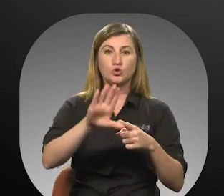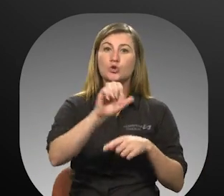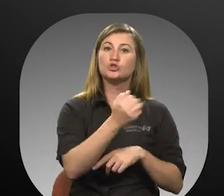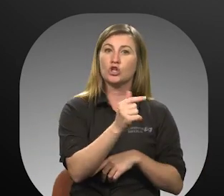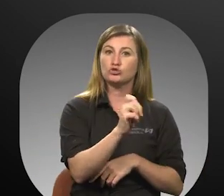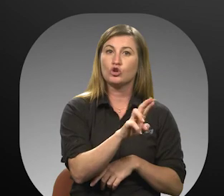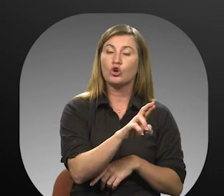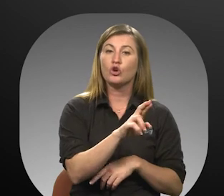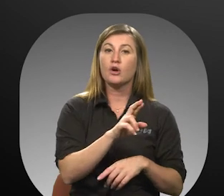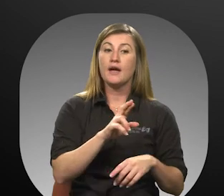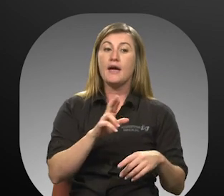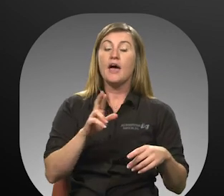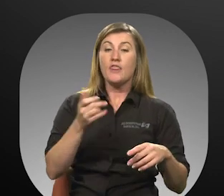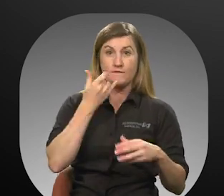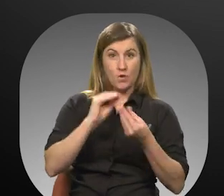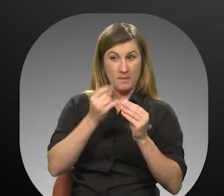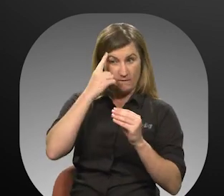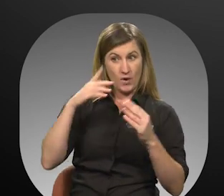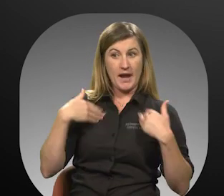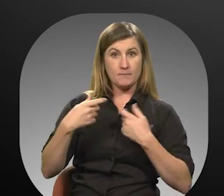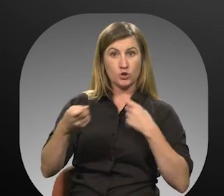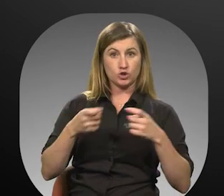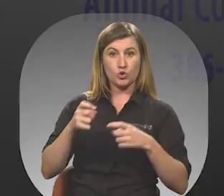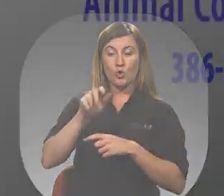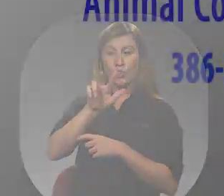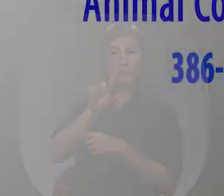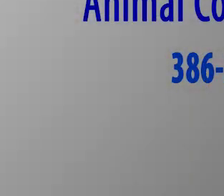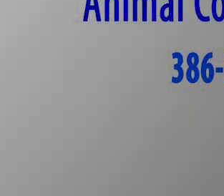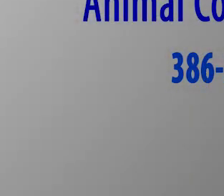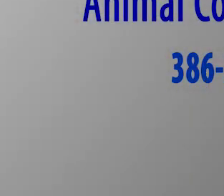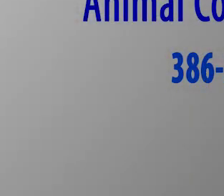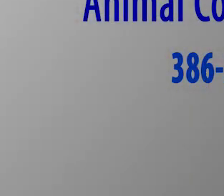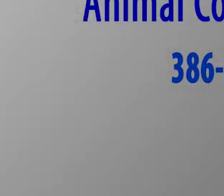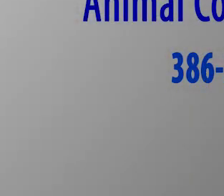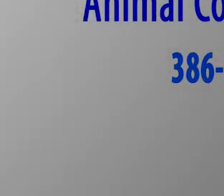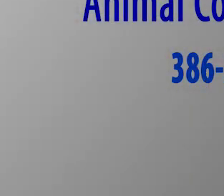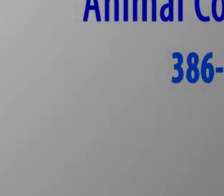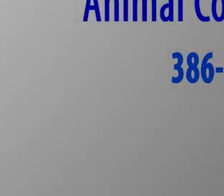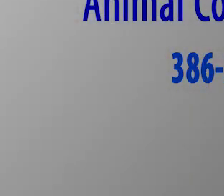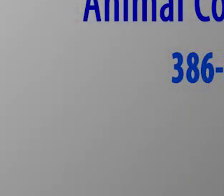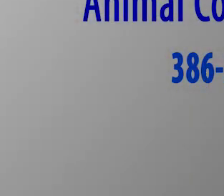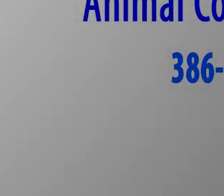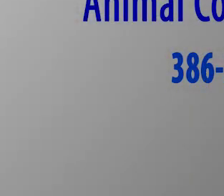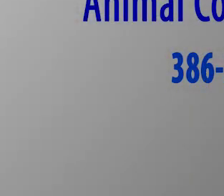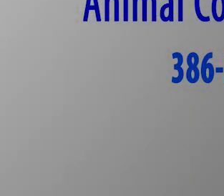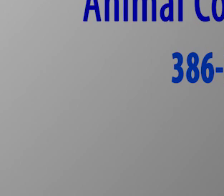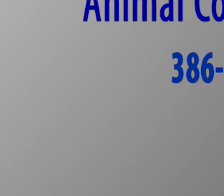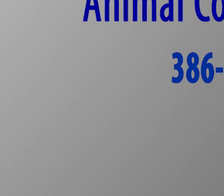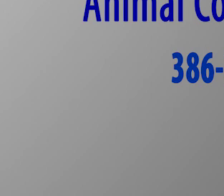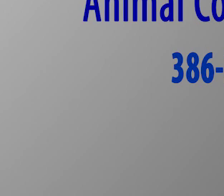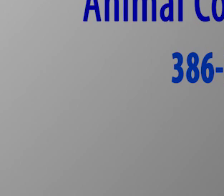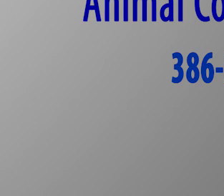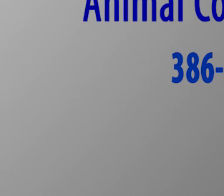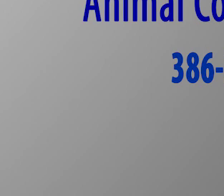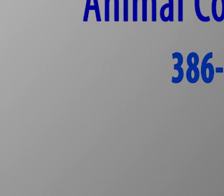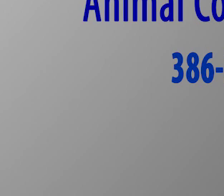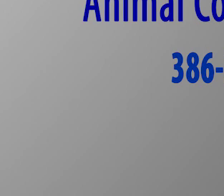The animal control services number is 386-248-1790.